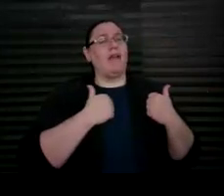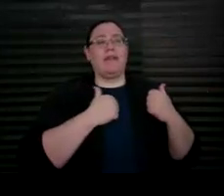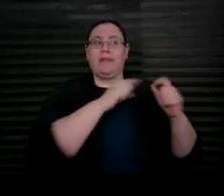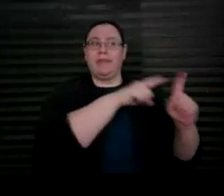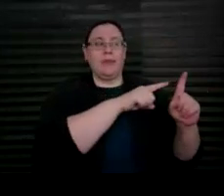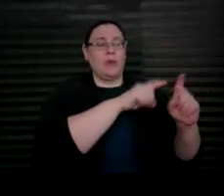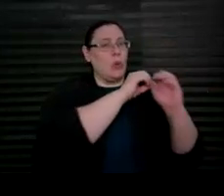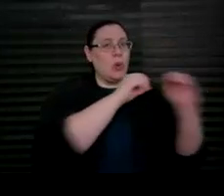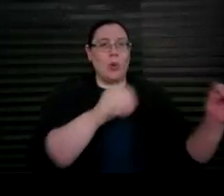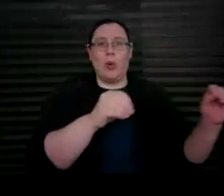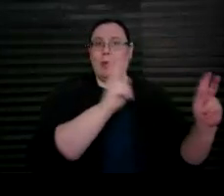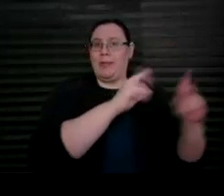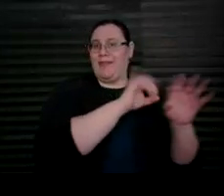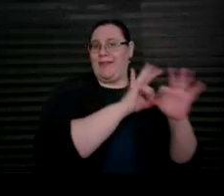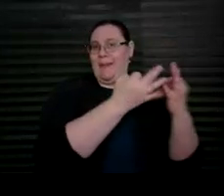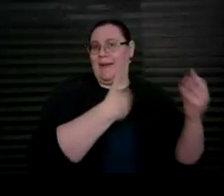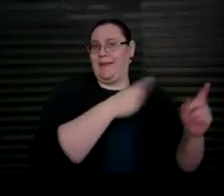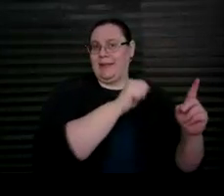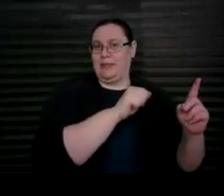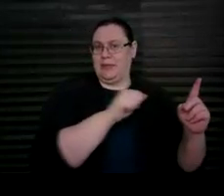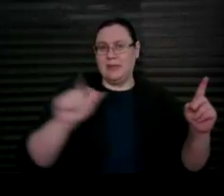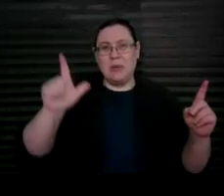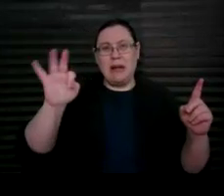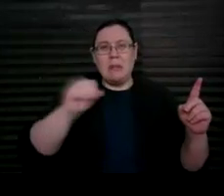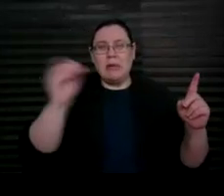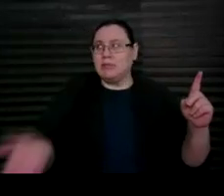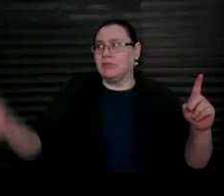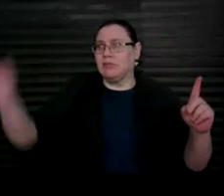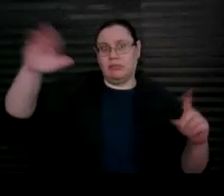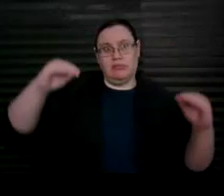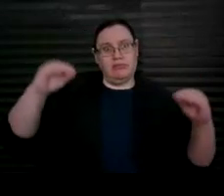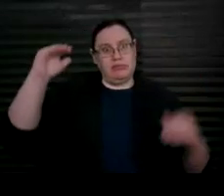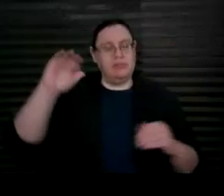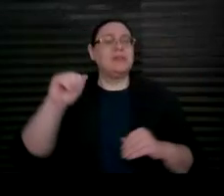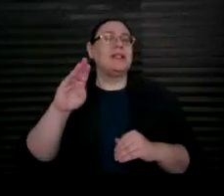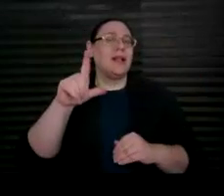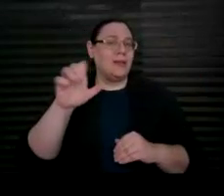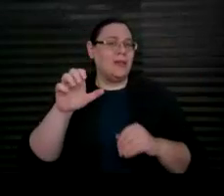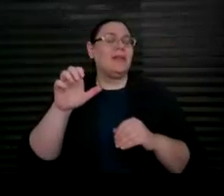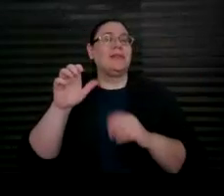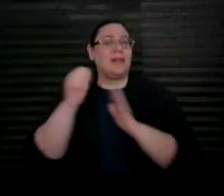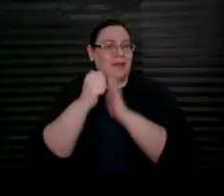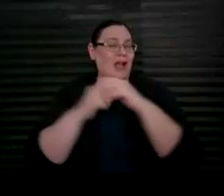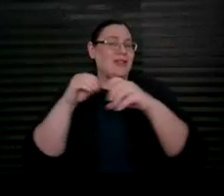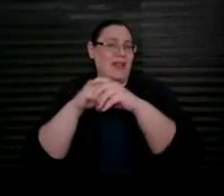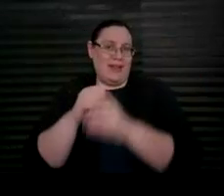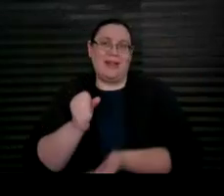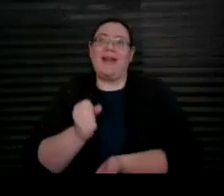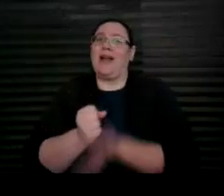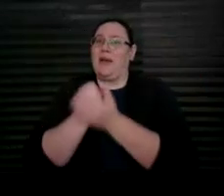has a disability. • ABLE Account Savings can help cover many of these extra costs,